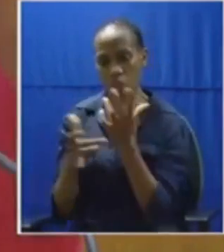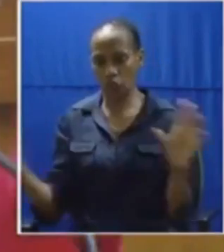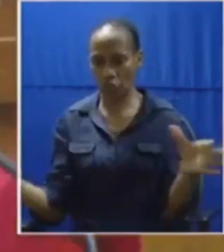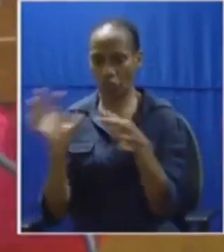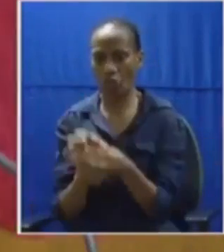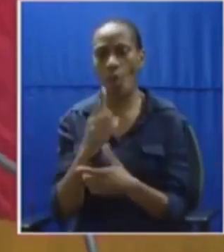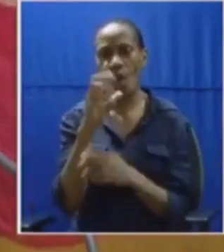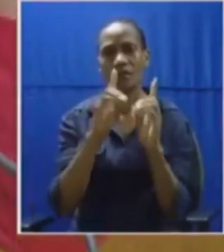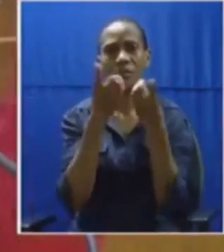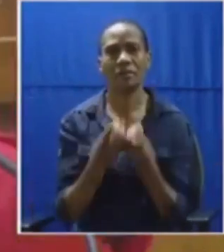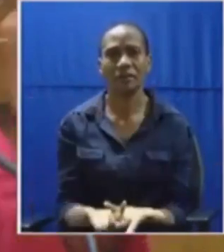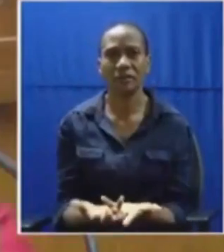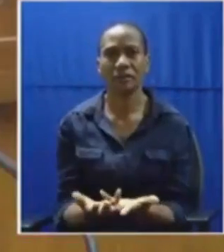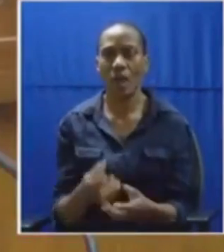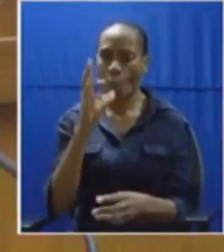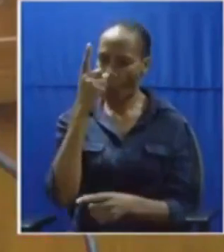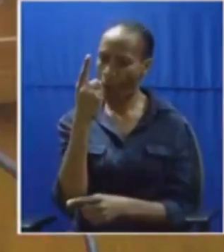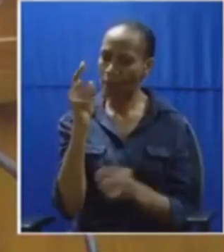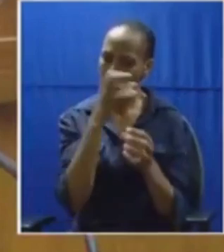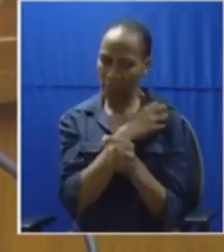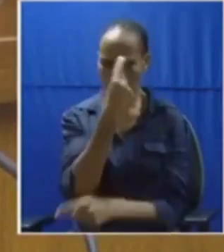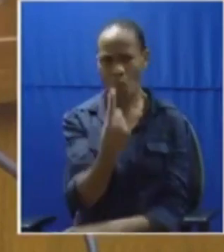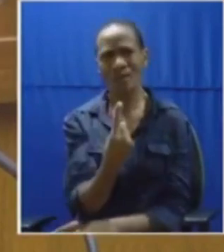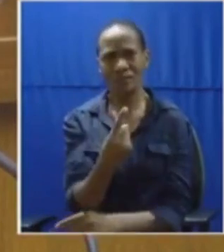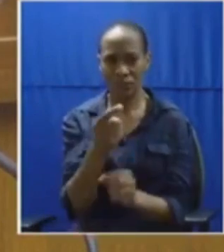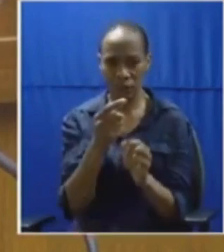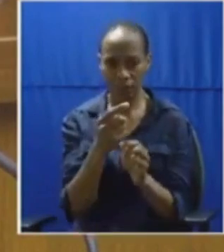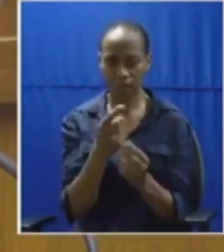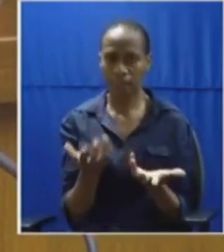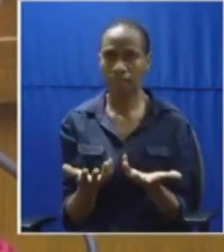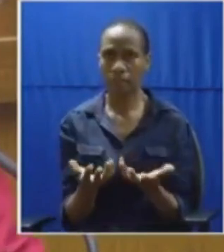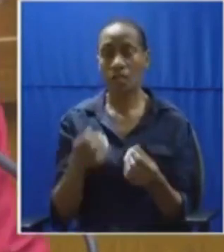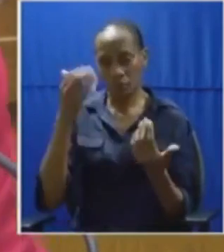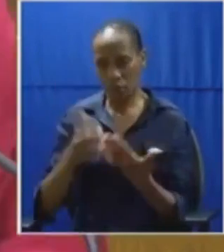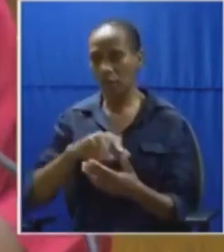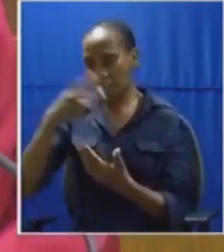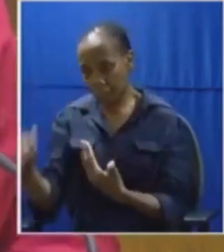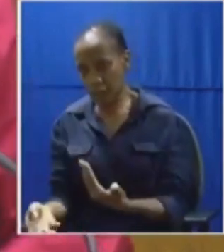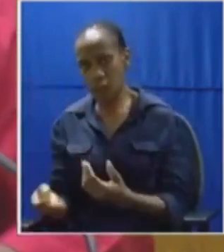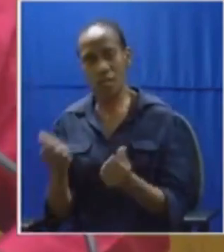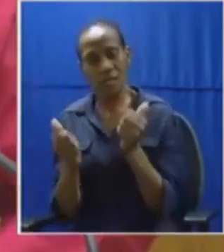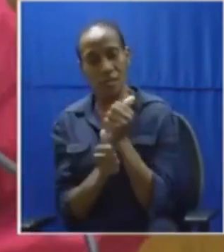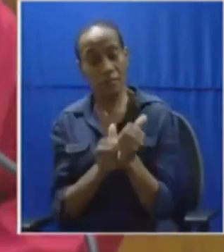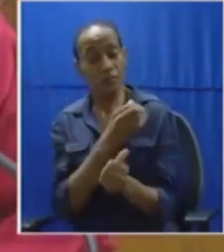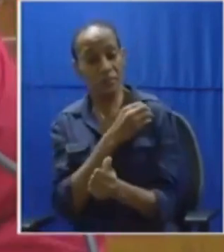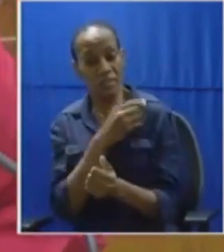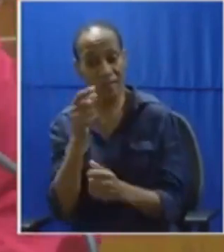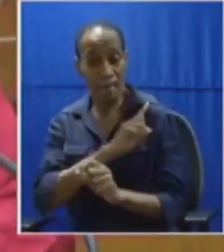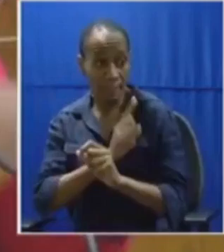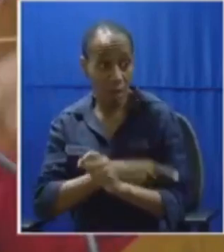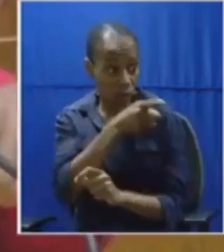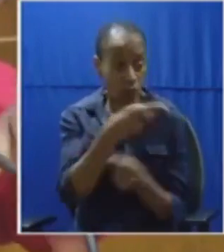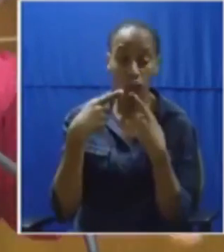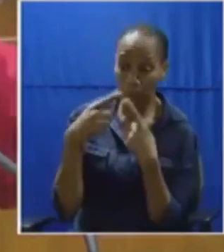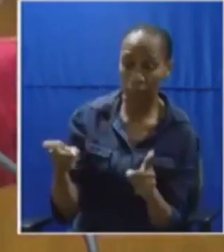have a minister dedicated to education then introduce a deputy minister with powers announced by you